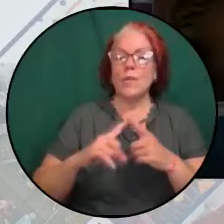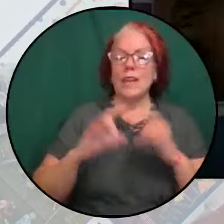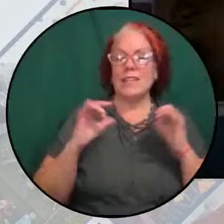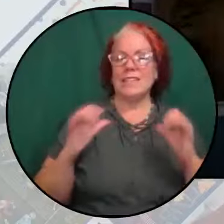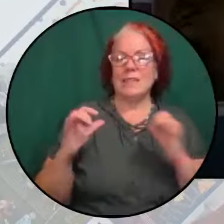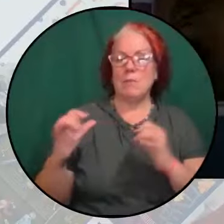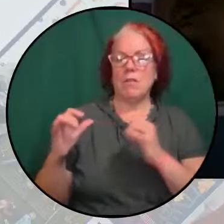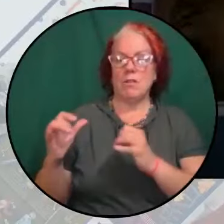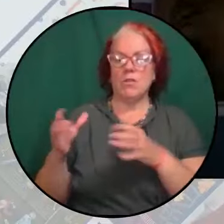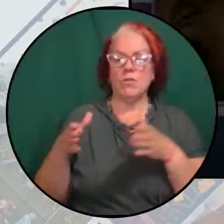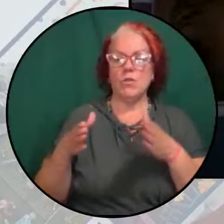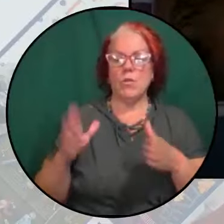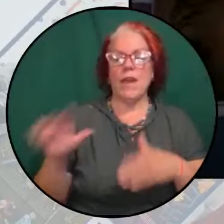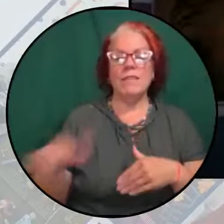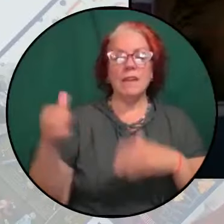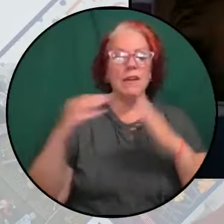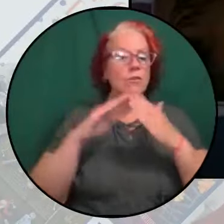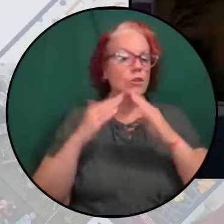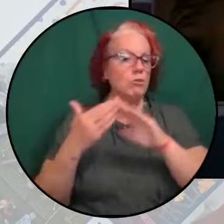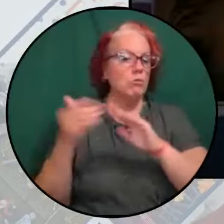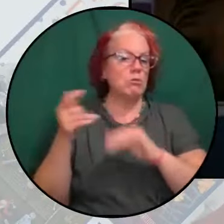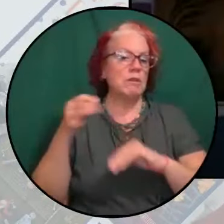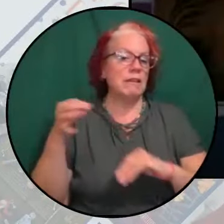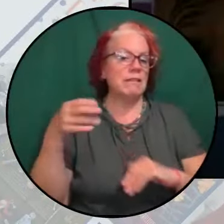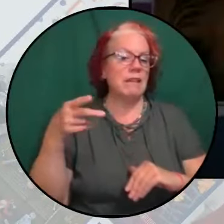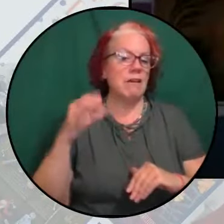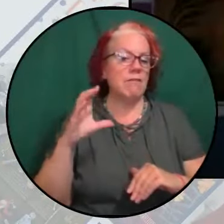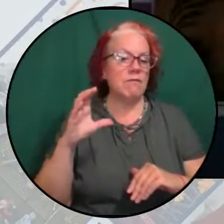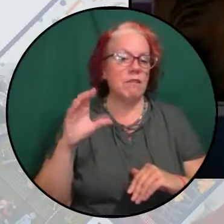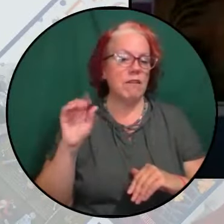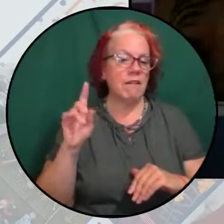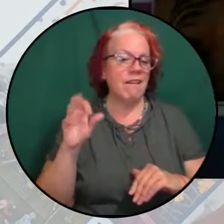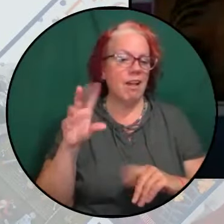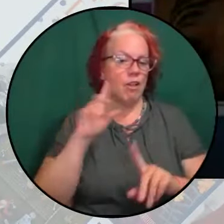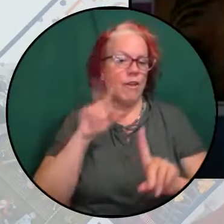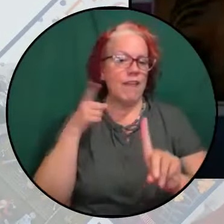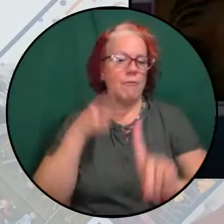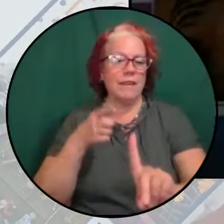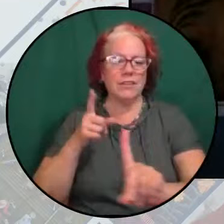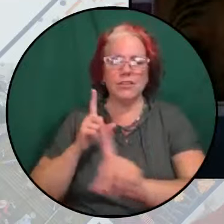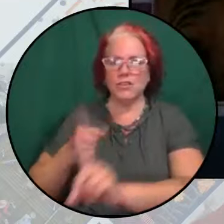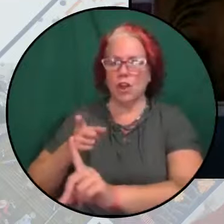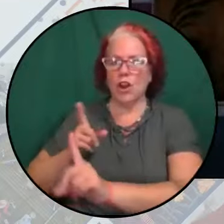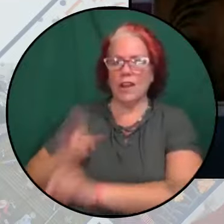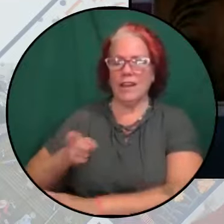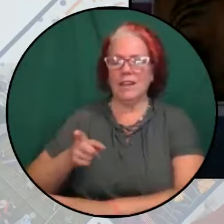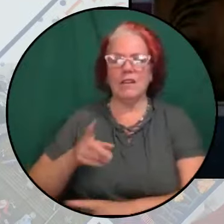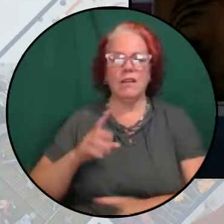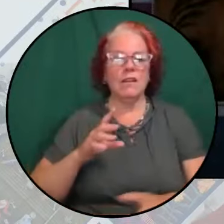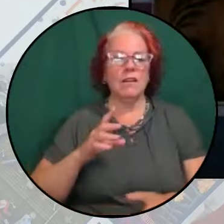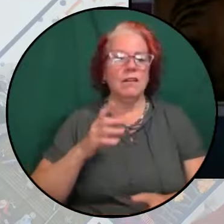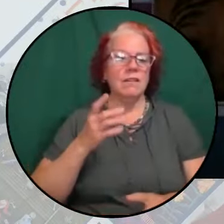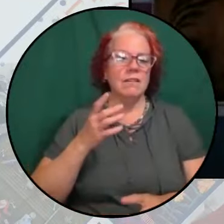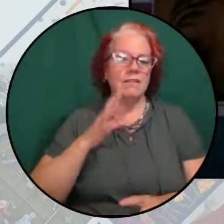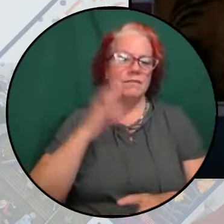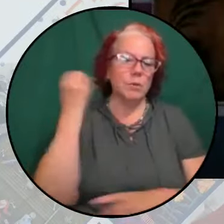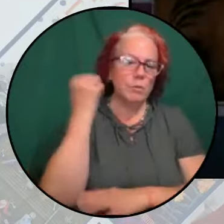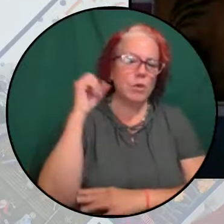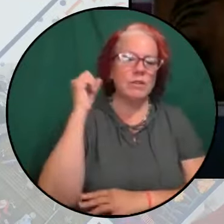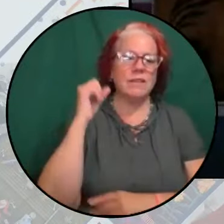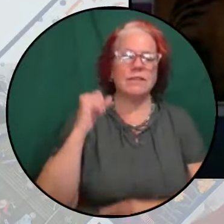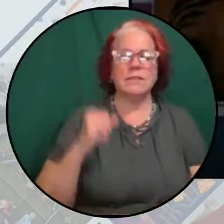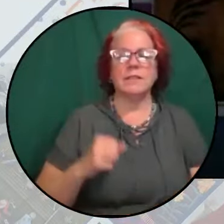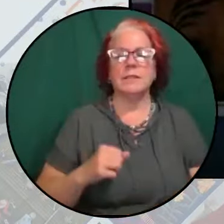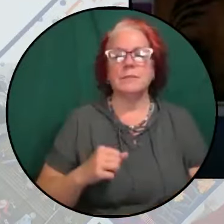you know, other communities of color have been targeted for speaking up around. So I just wanted to